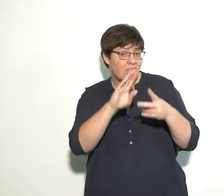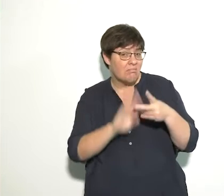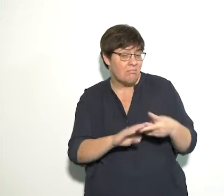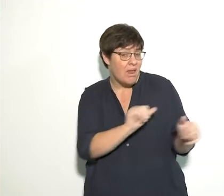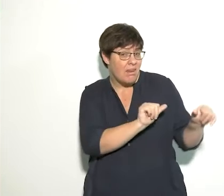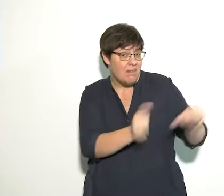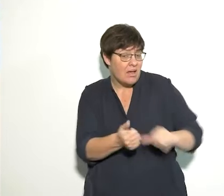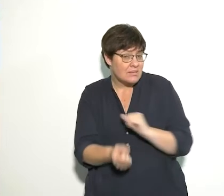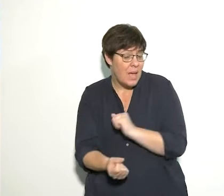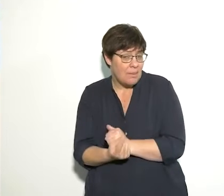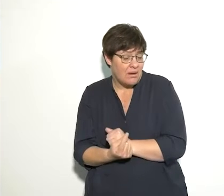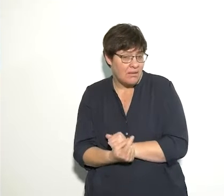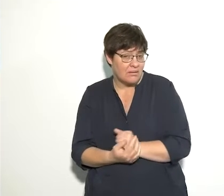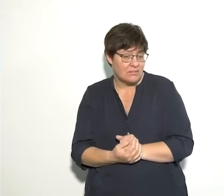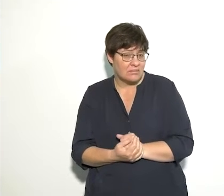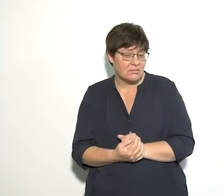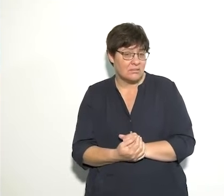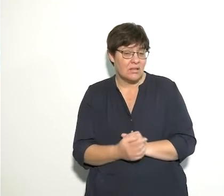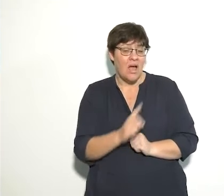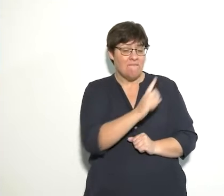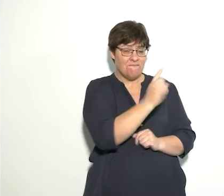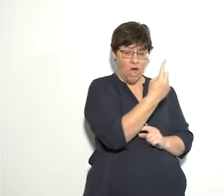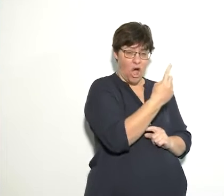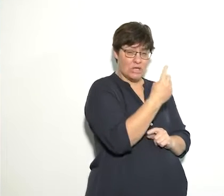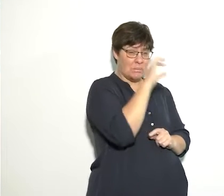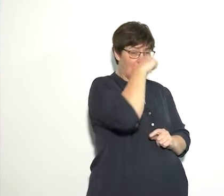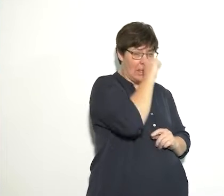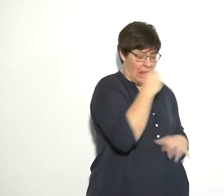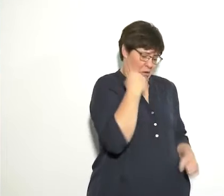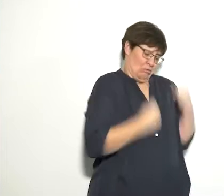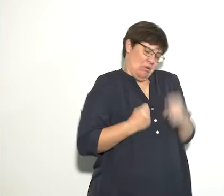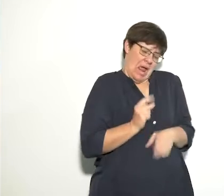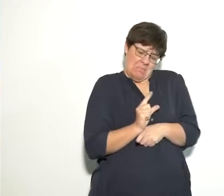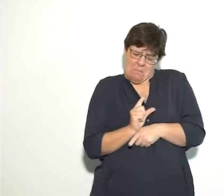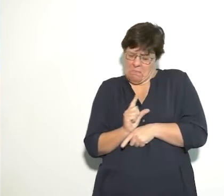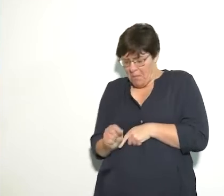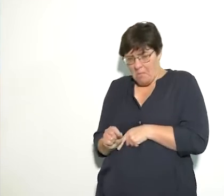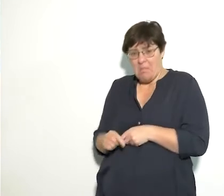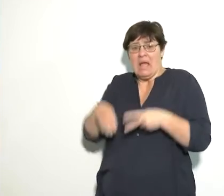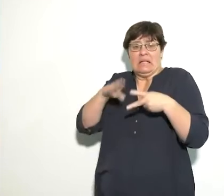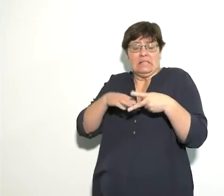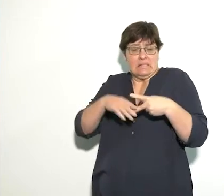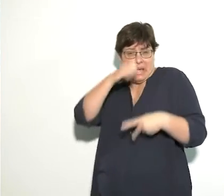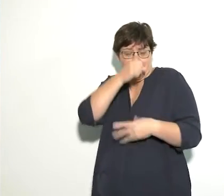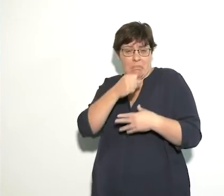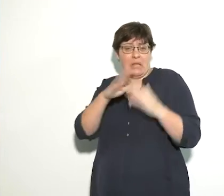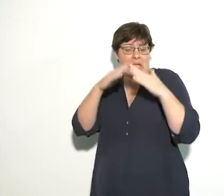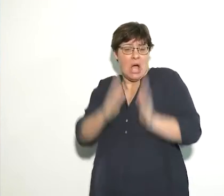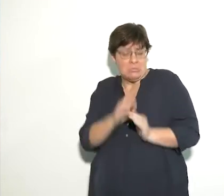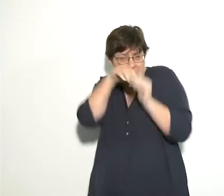next? The two little pig ran to the second little pig's house and they hid there.